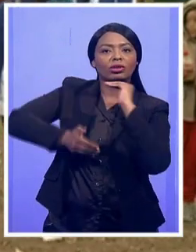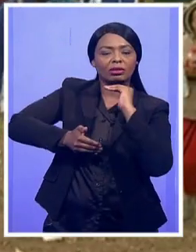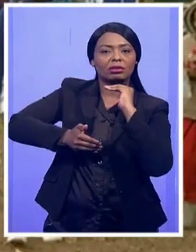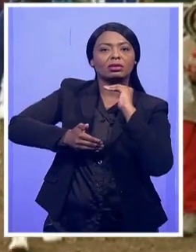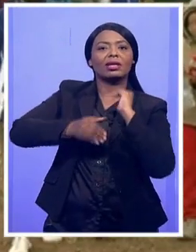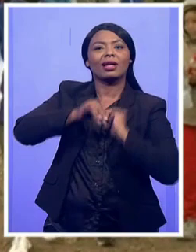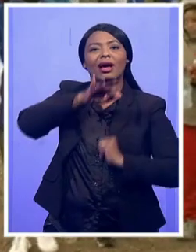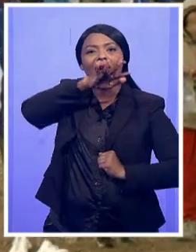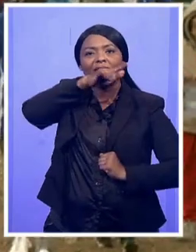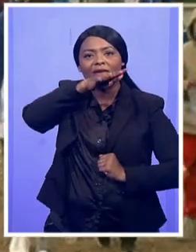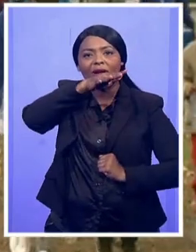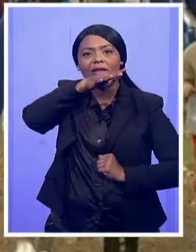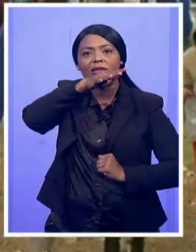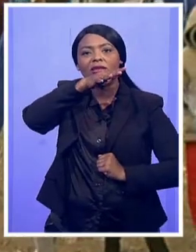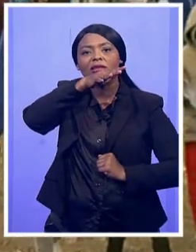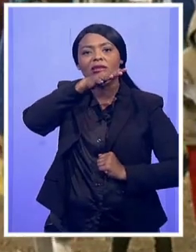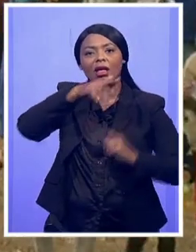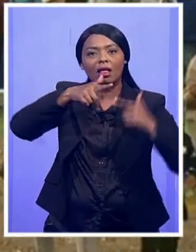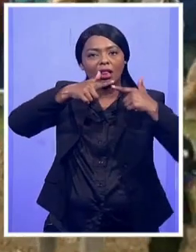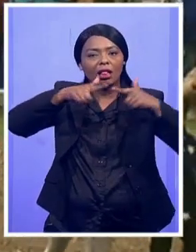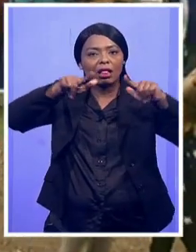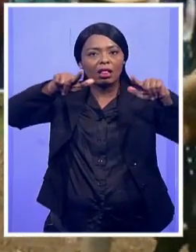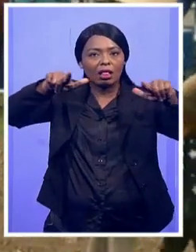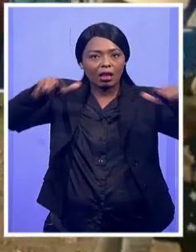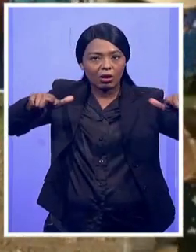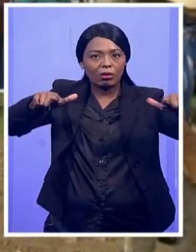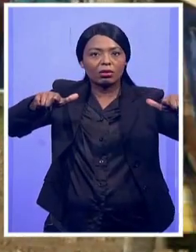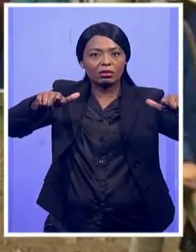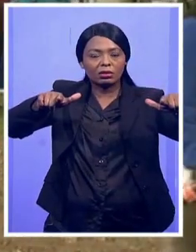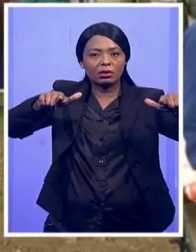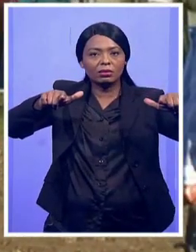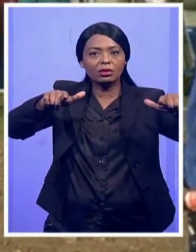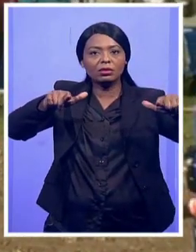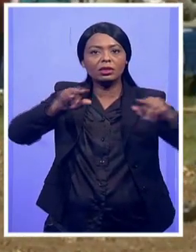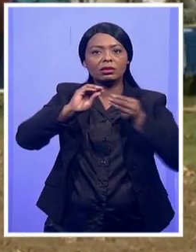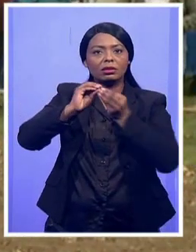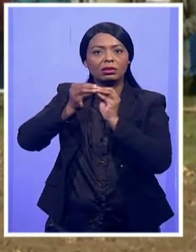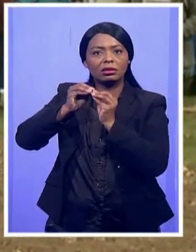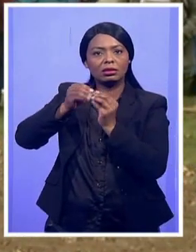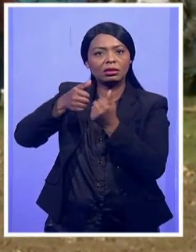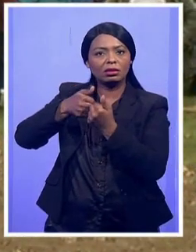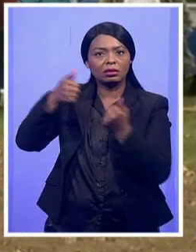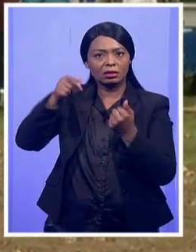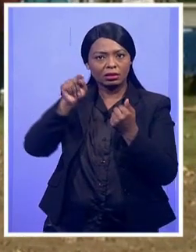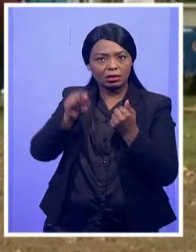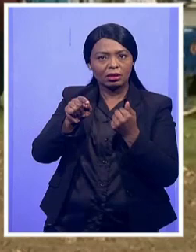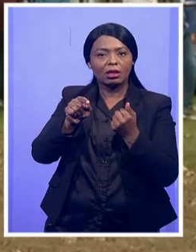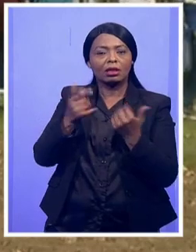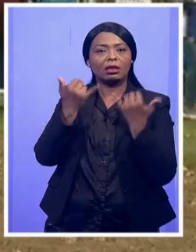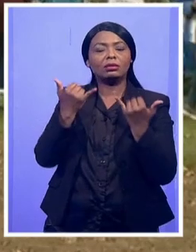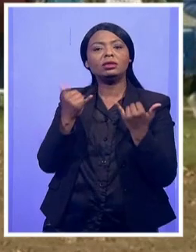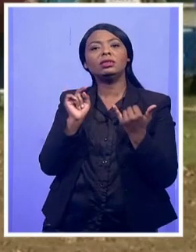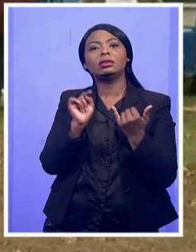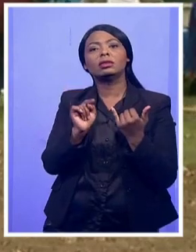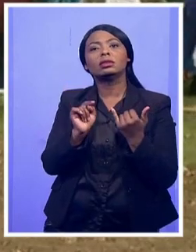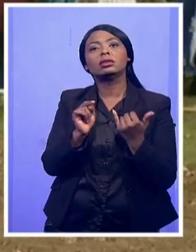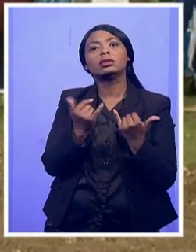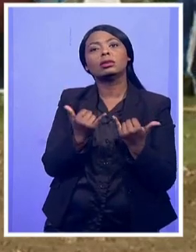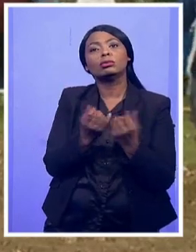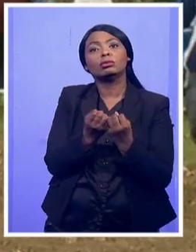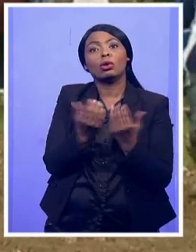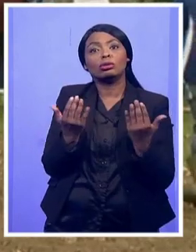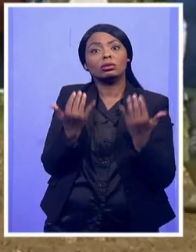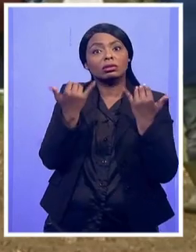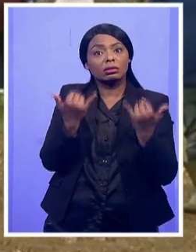Afrikaans at the Afrikaans language monument. Joining me now to speak more about this event is, of course,